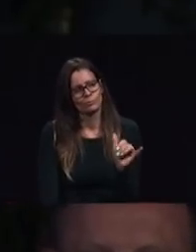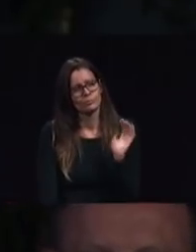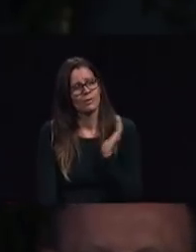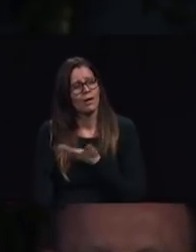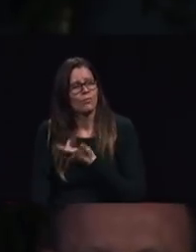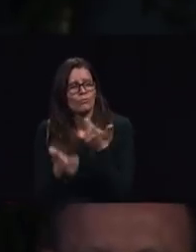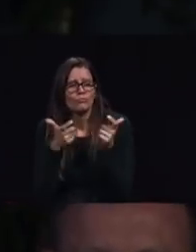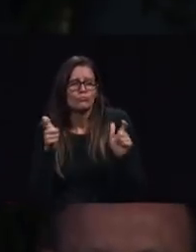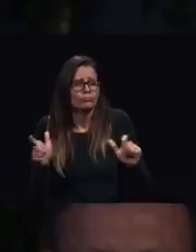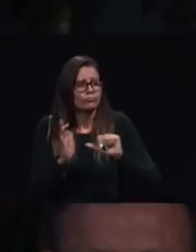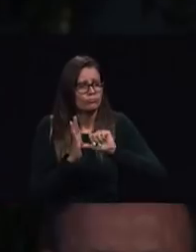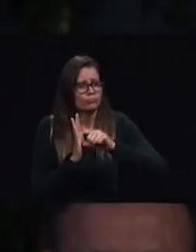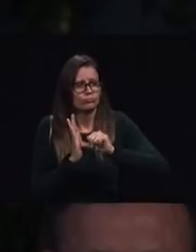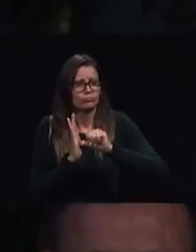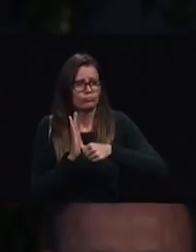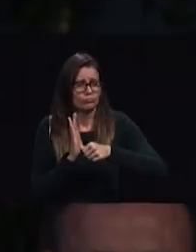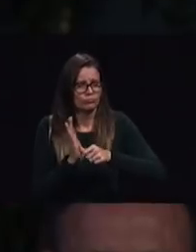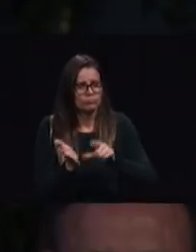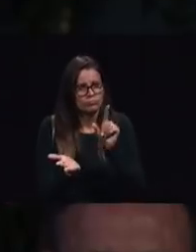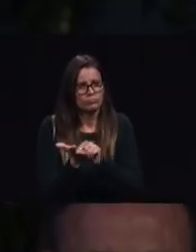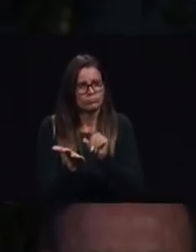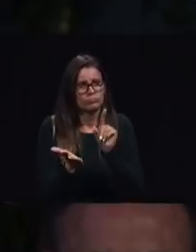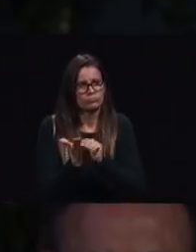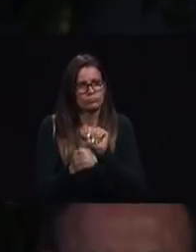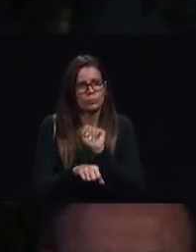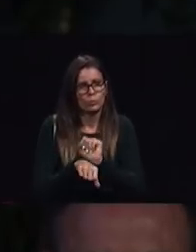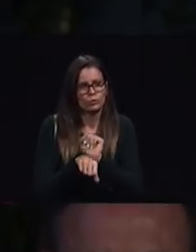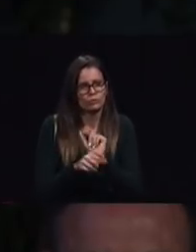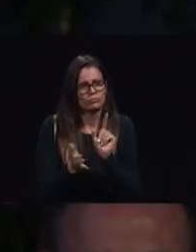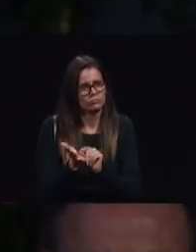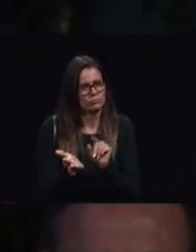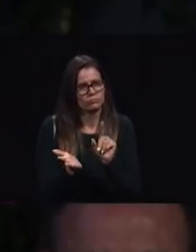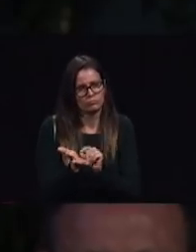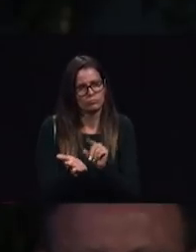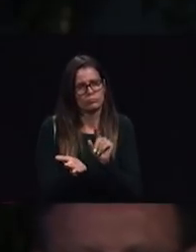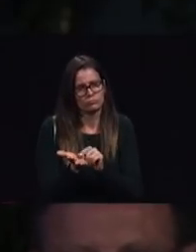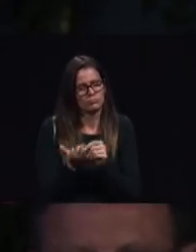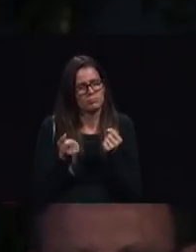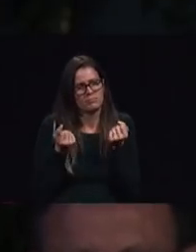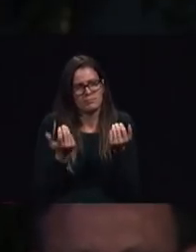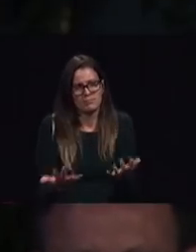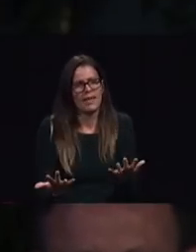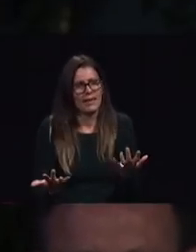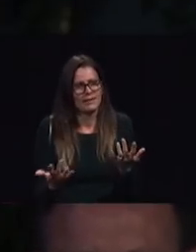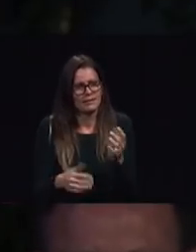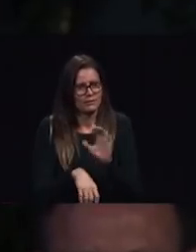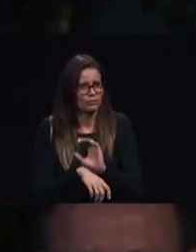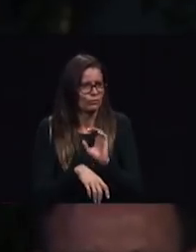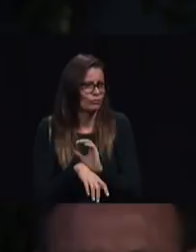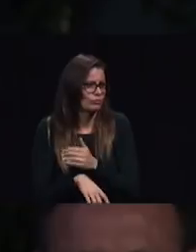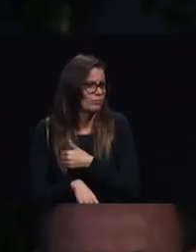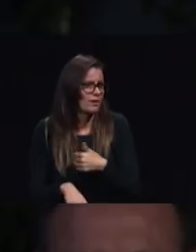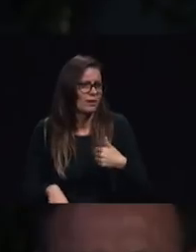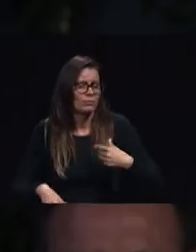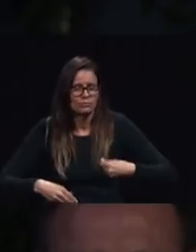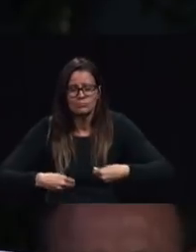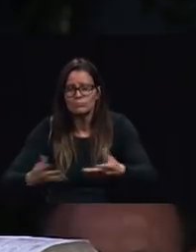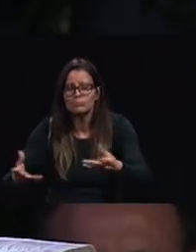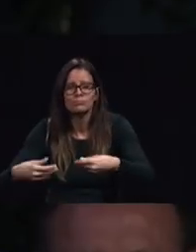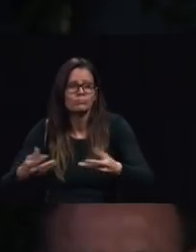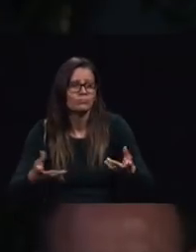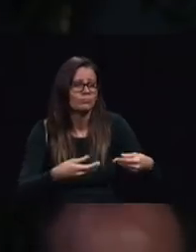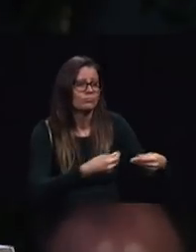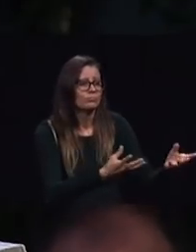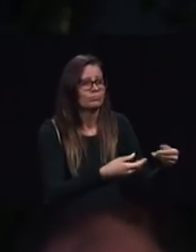publishing ministries with thousands of church members distributing Christian literature like the great controversy Christ's object lessons